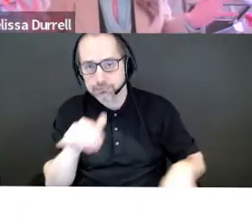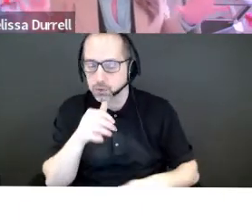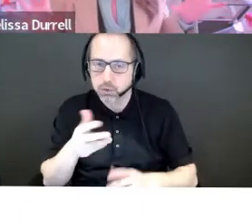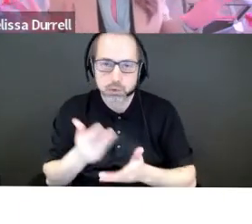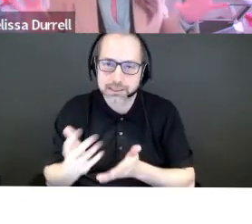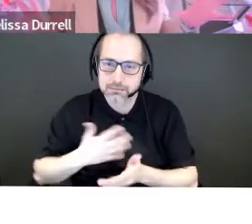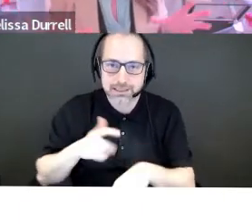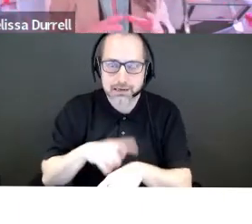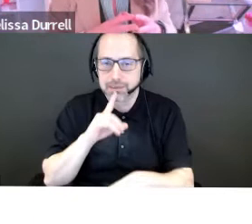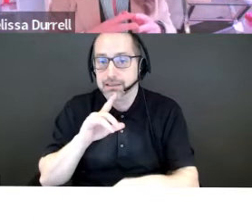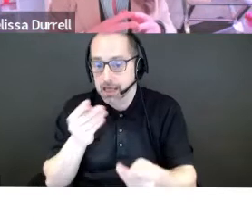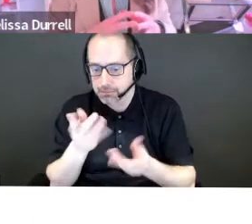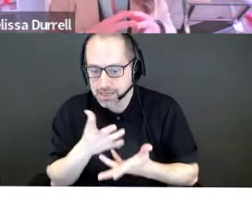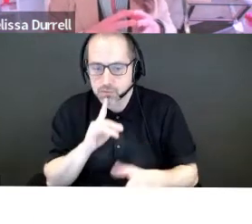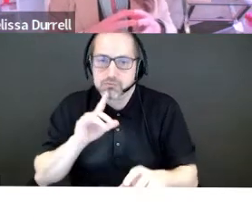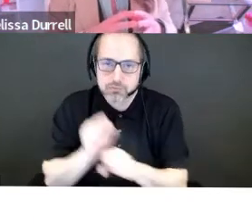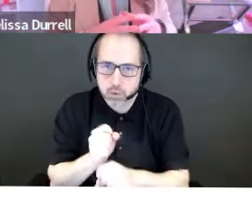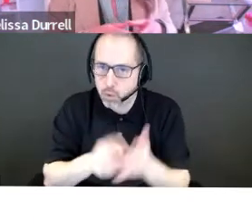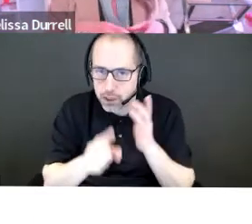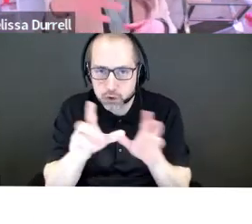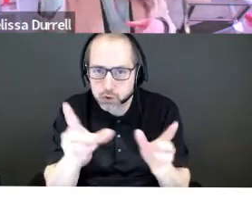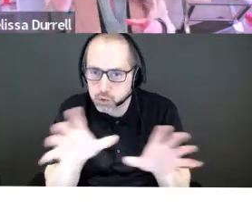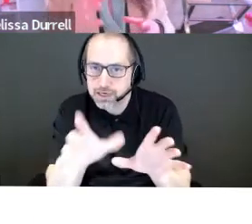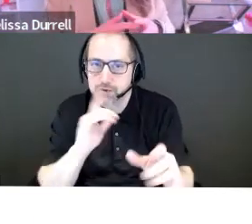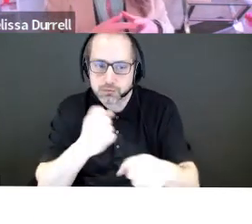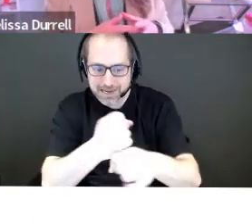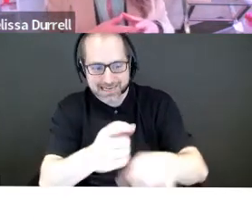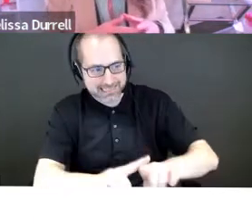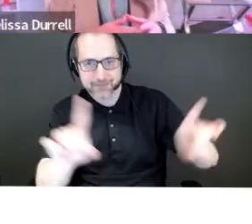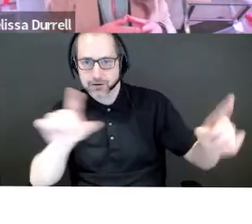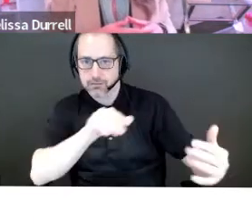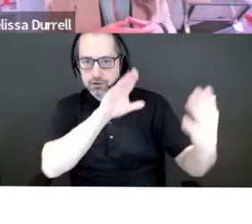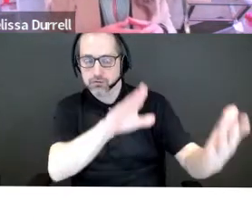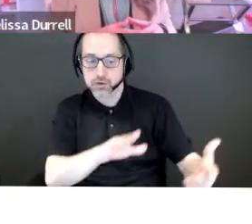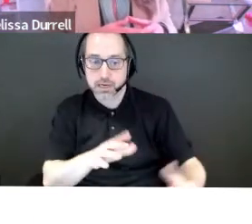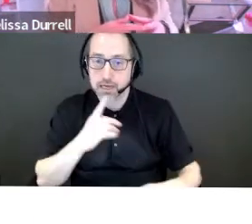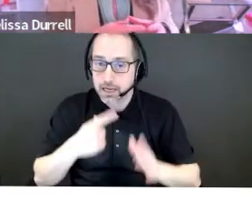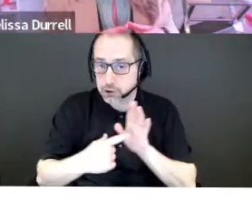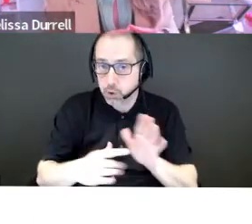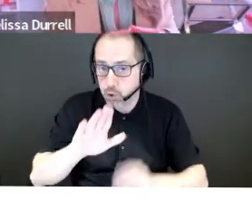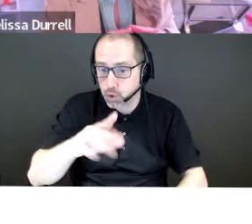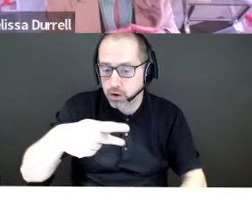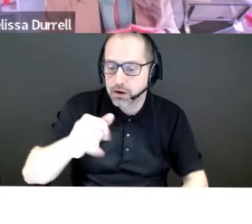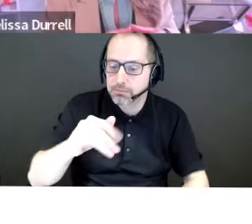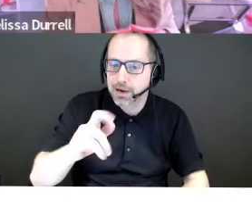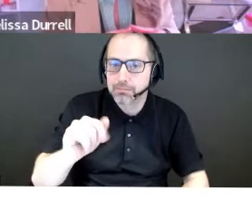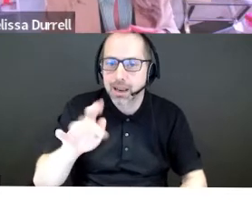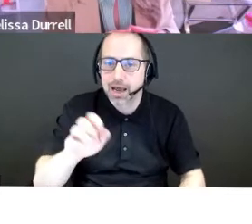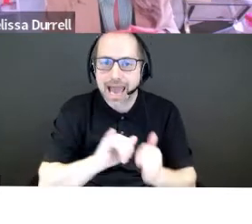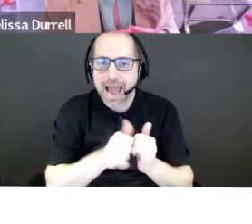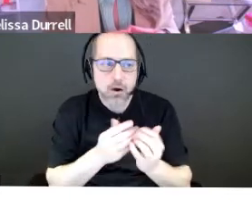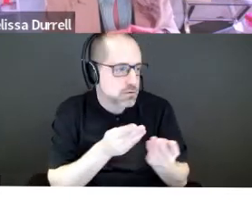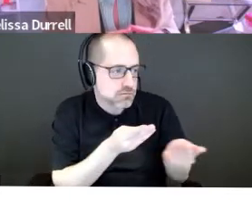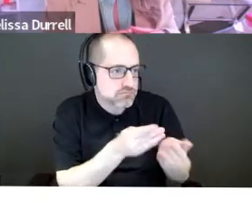what you are actually doing that is going to make a difference. Um, and yeah, if you can show your pipeline, that would be awesome. Uh, and, and it helps if I